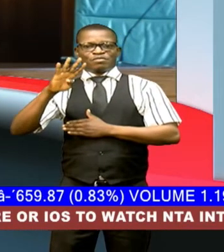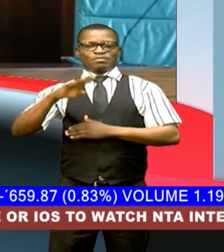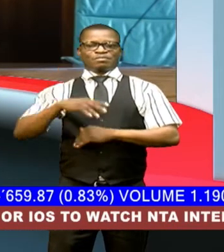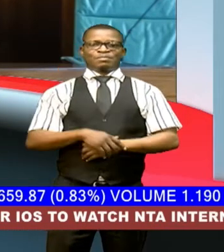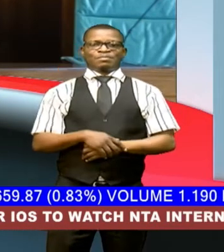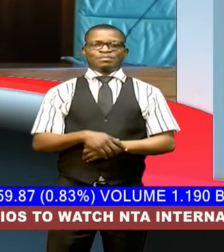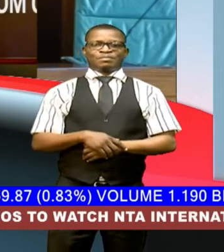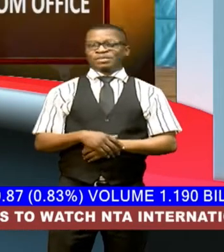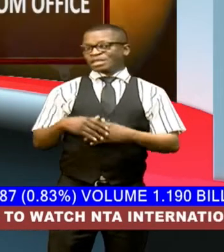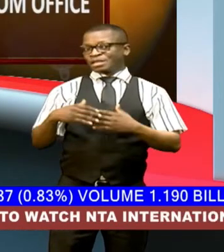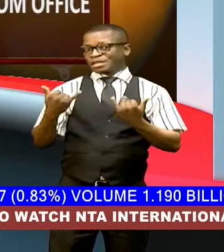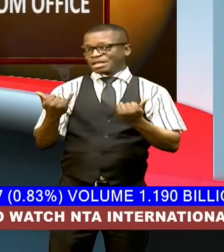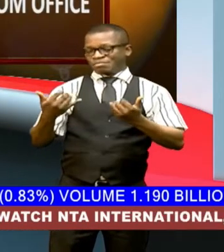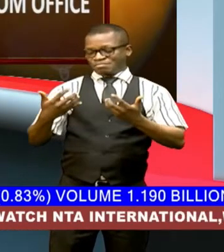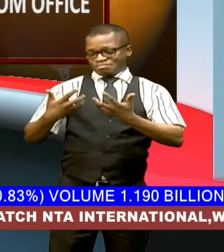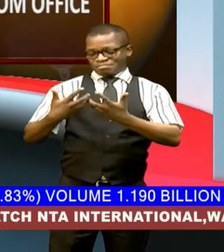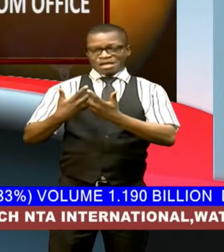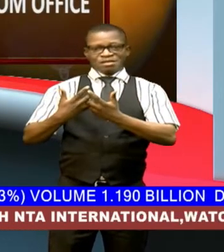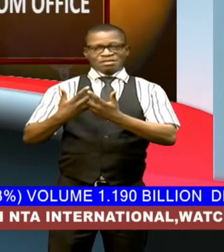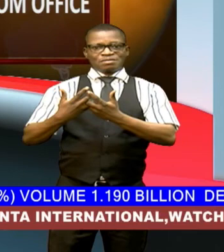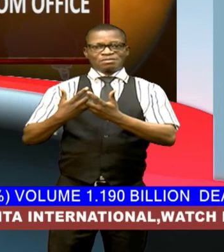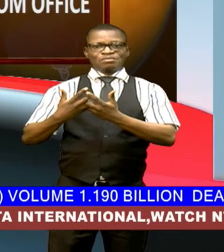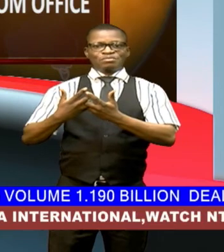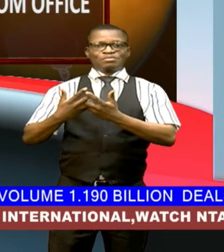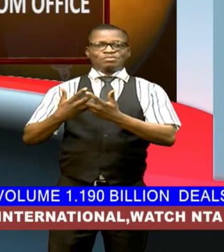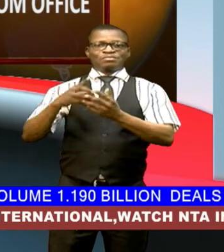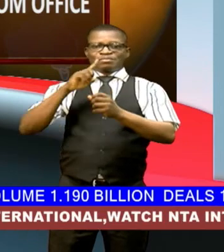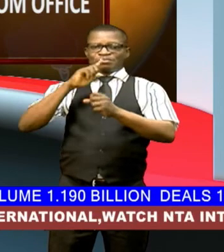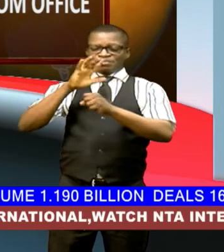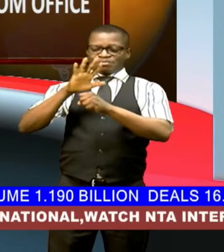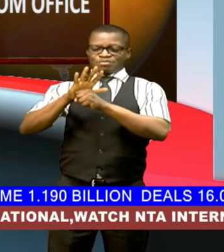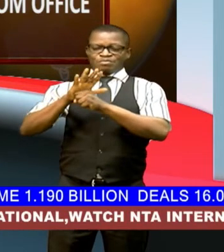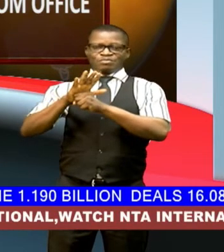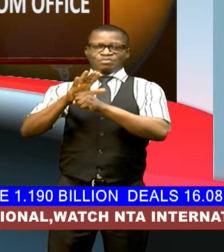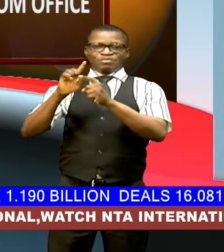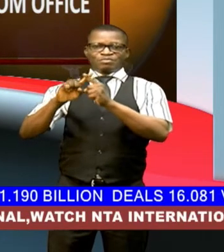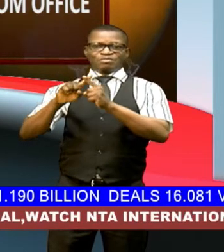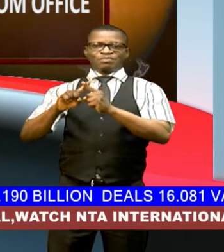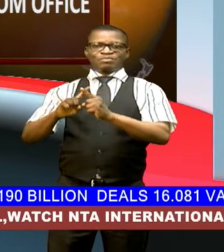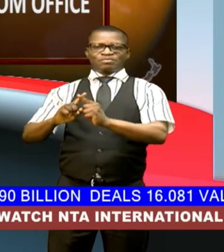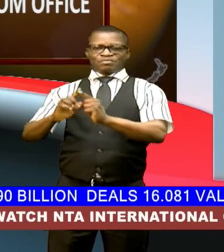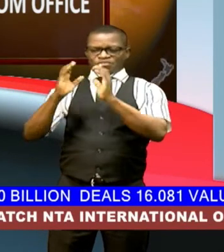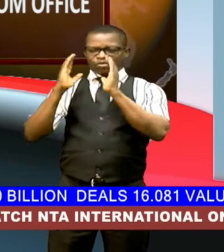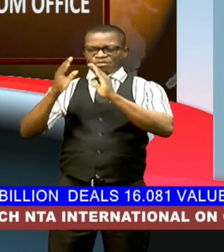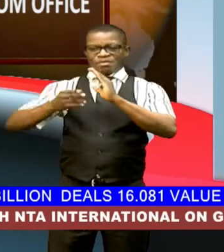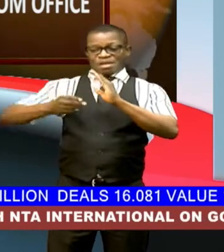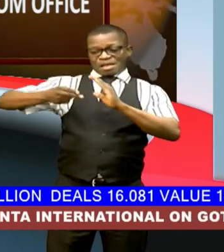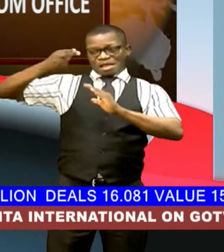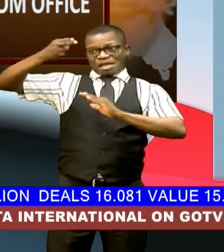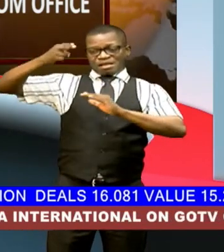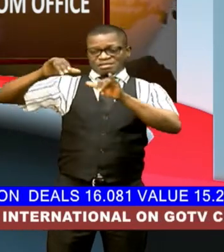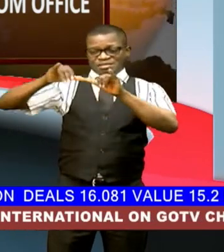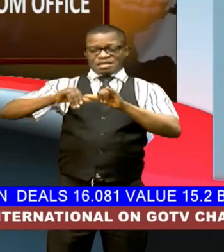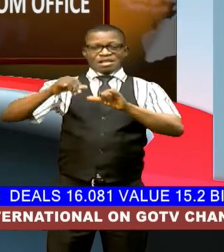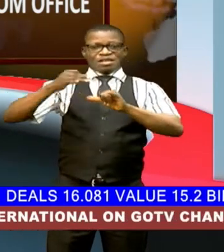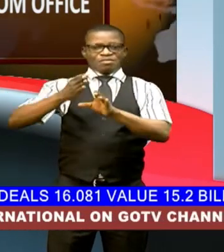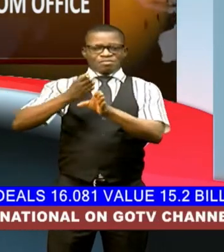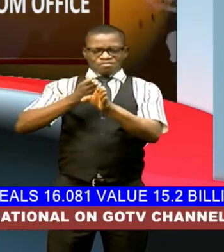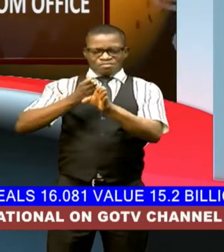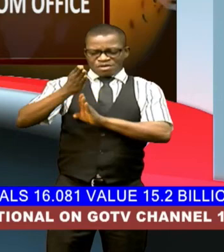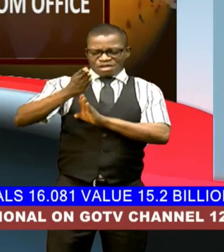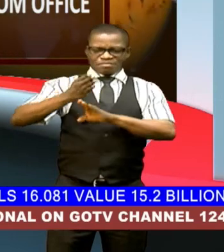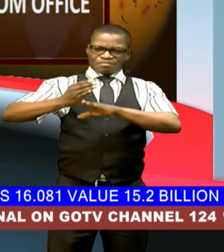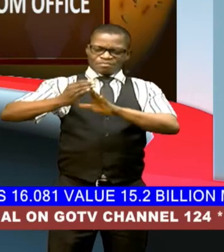now in line with his avowed commitment to uphold the highest standards of integrity transparency and